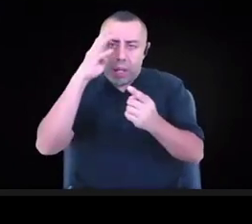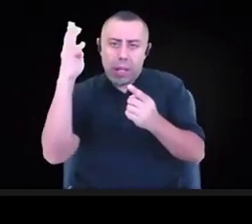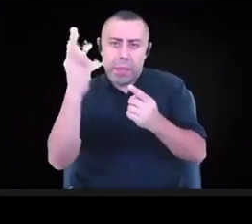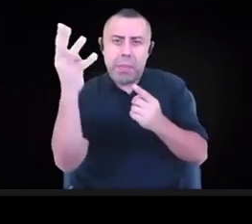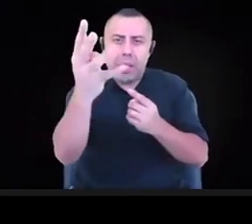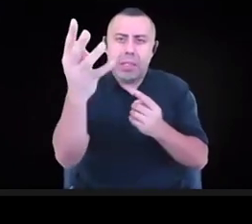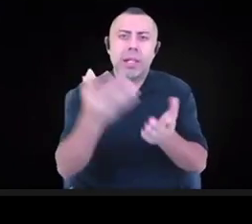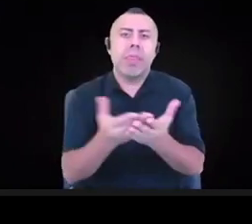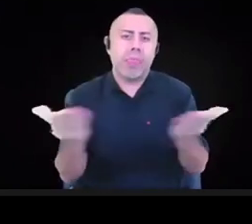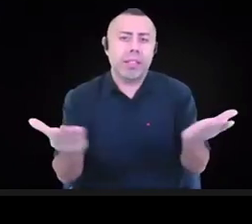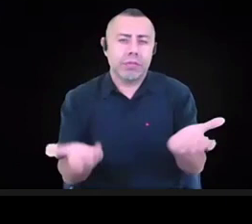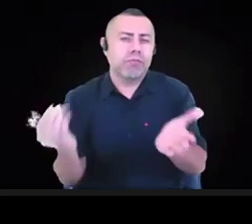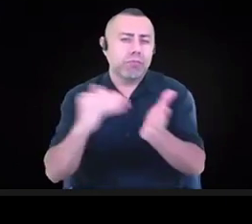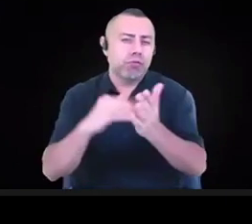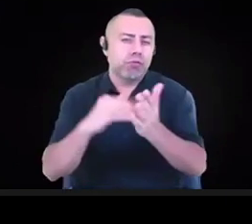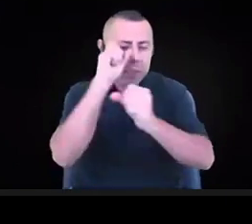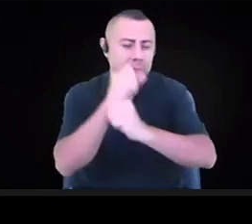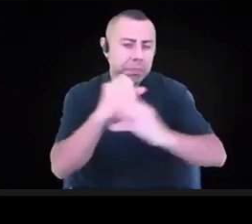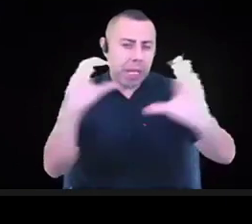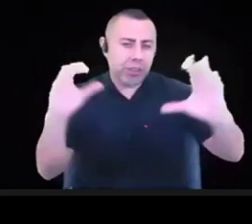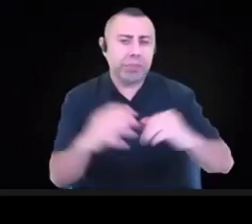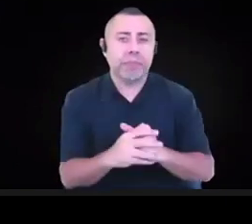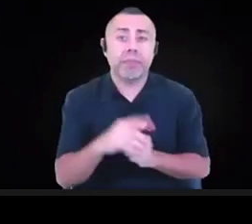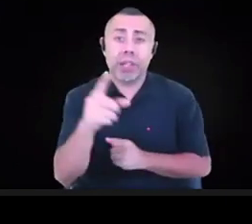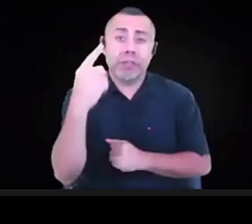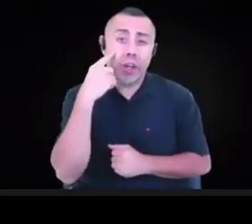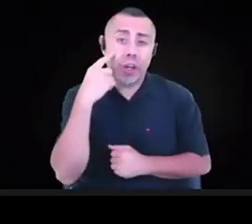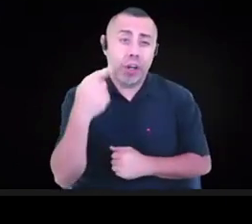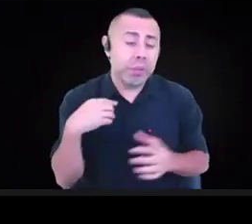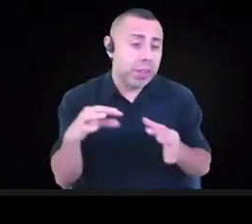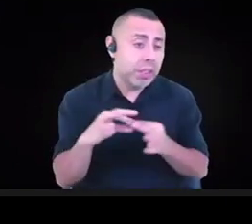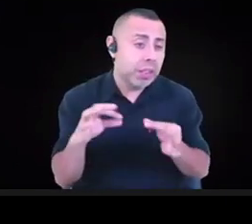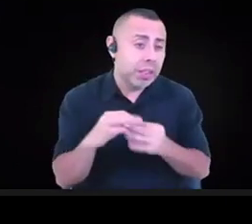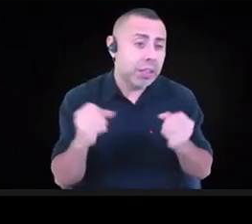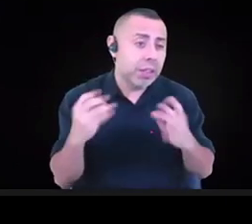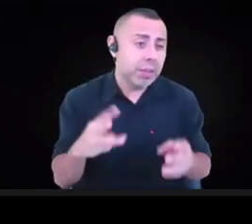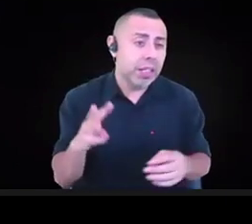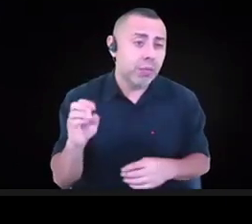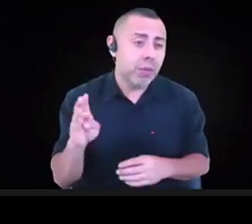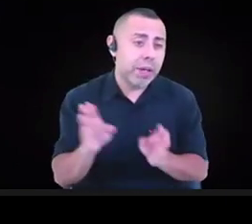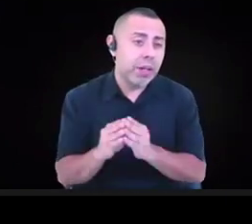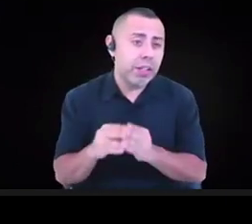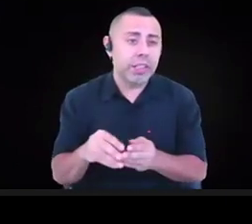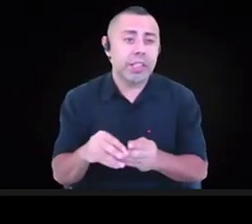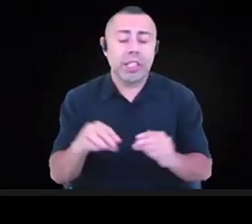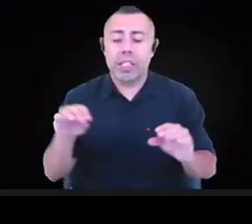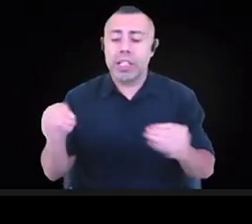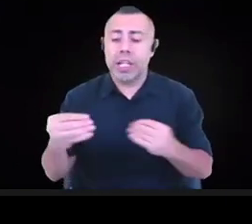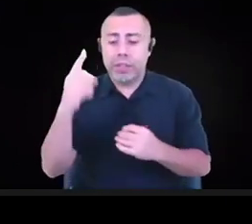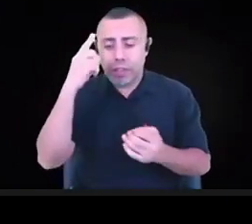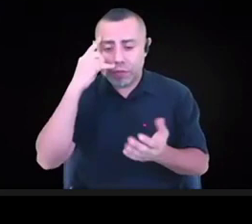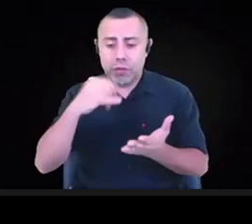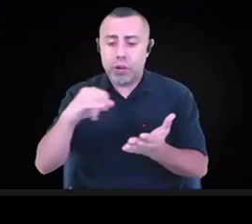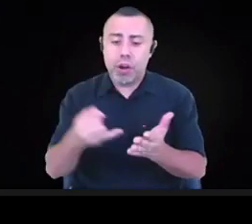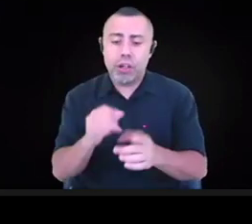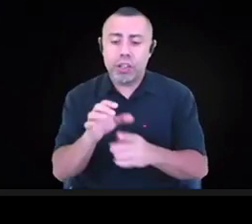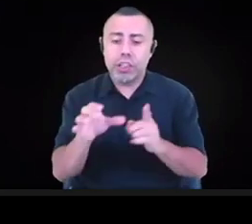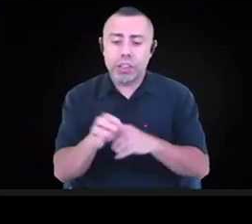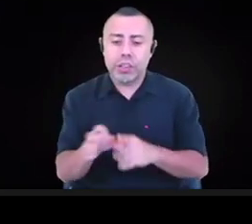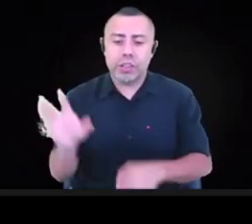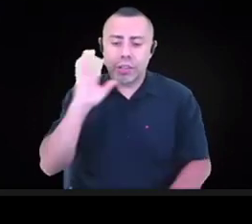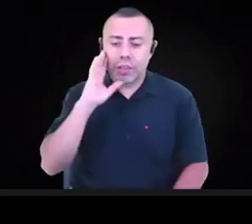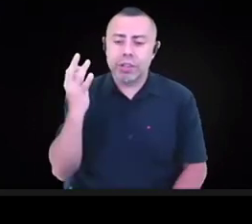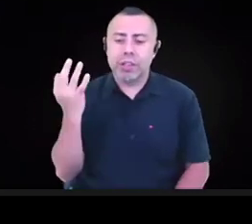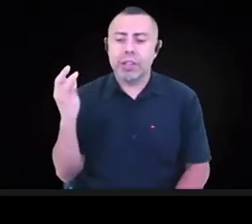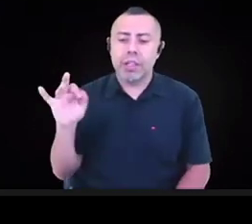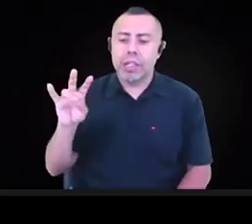if you've heard me on any webinars before, that the Office of Arts and Culture was chartered in 1971 during the worst recession in Seattle's history when Boeing laid